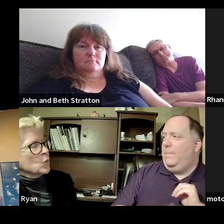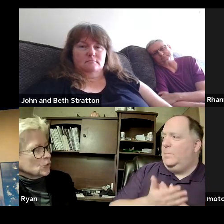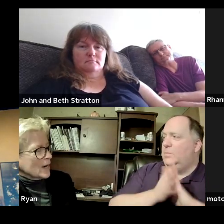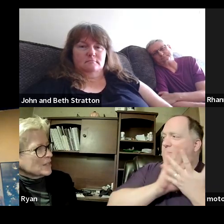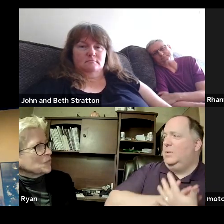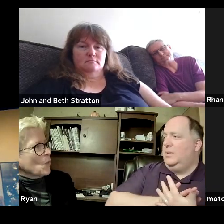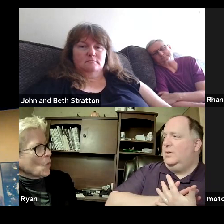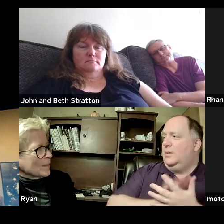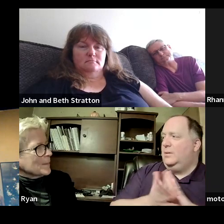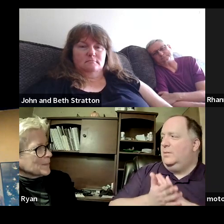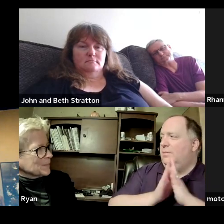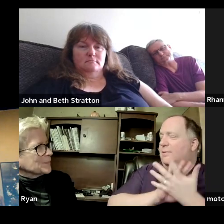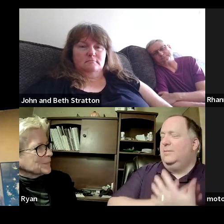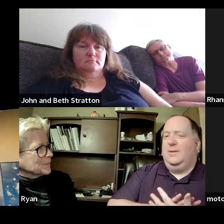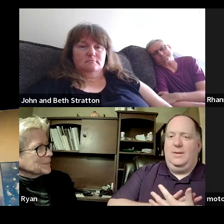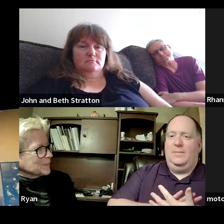will transform